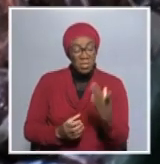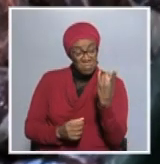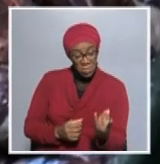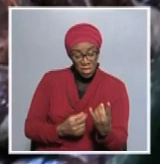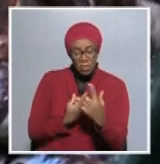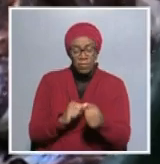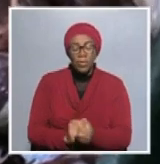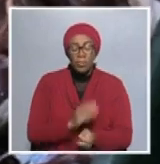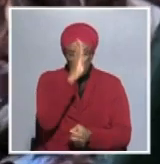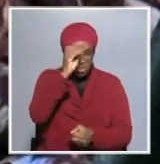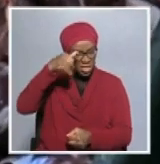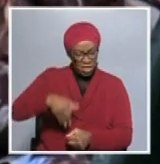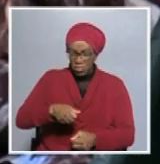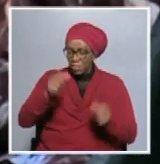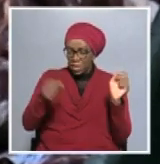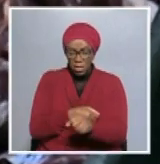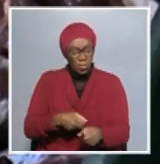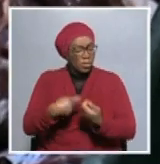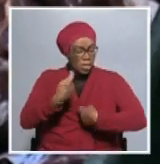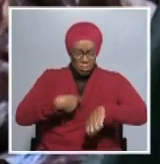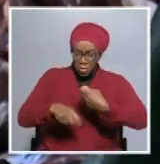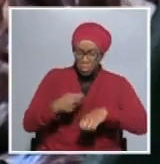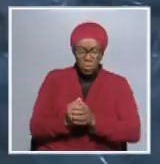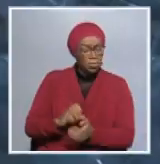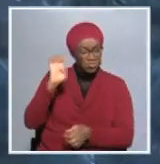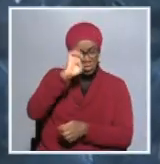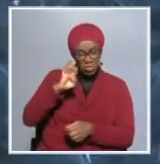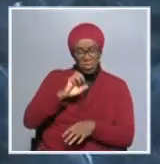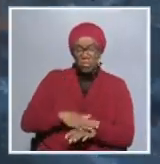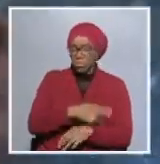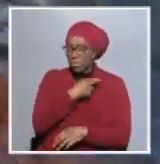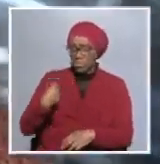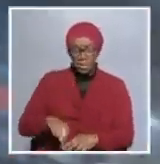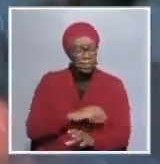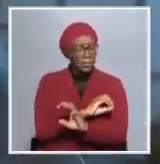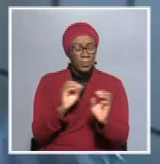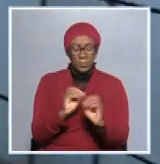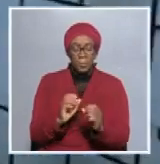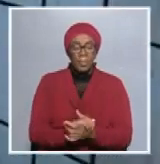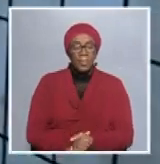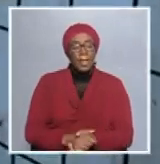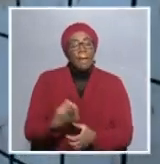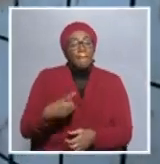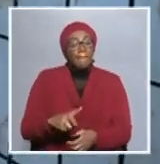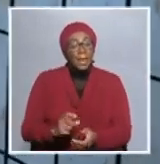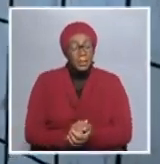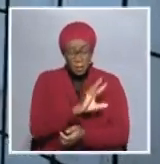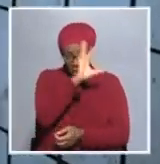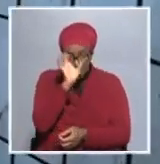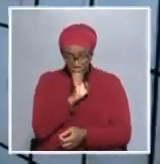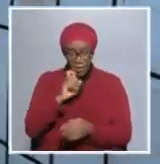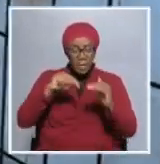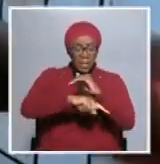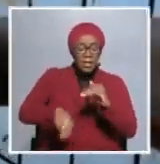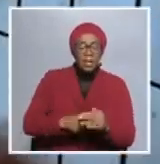Ghana, Congo, Brazzaville, DRC, Gabon, and Gabon. They are all willing to basically make sure that they are